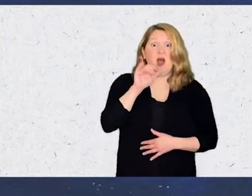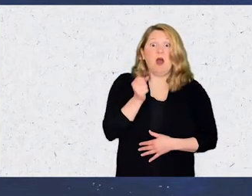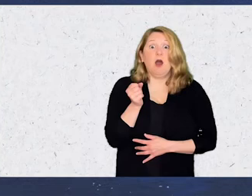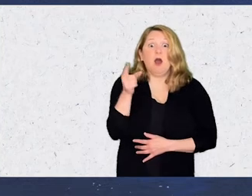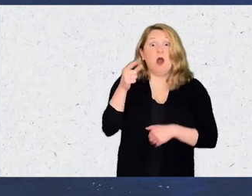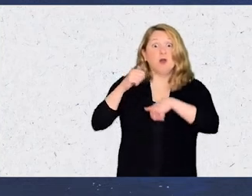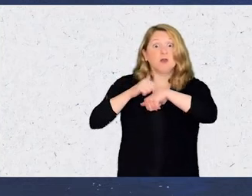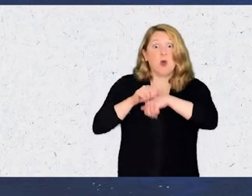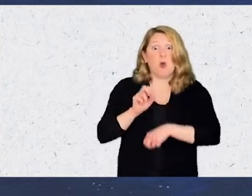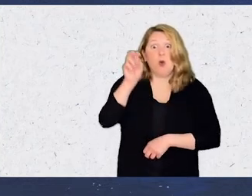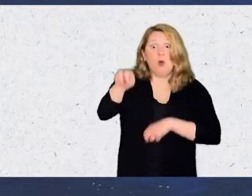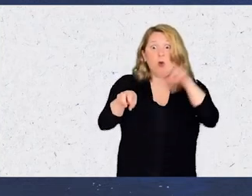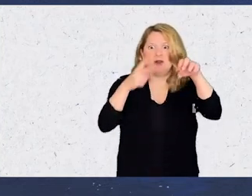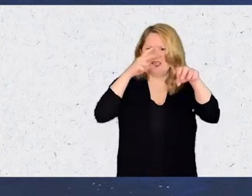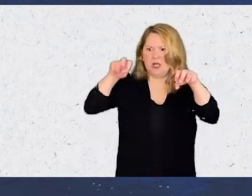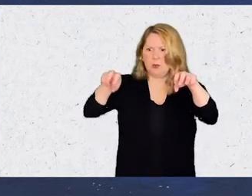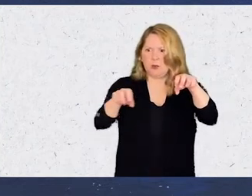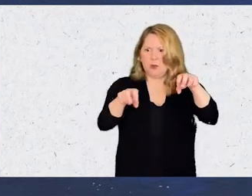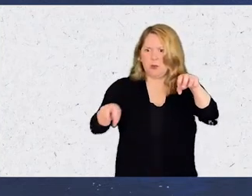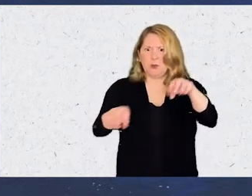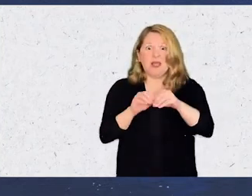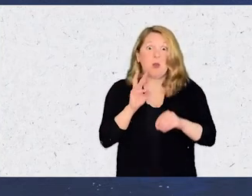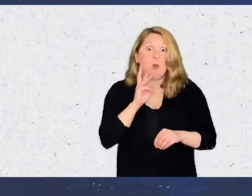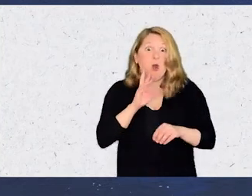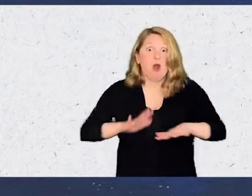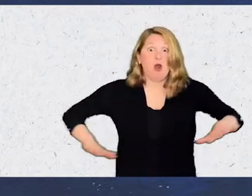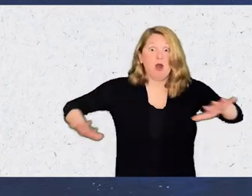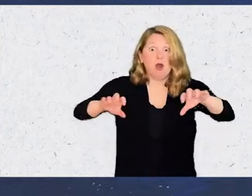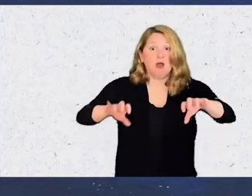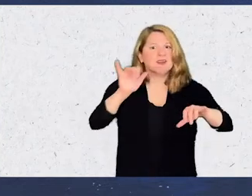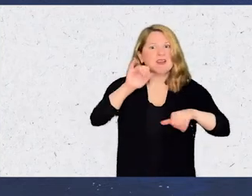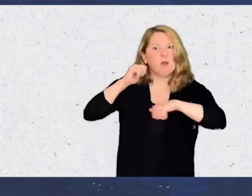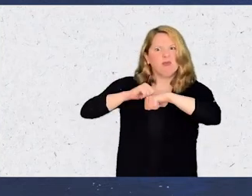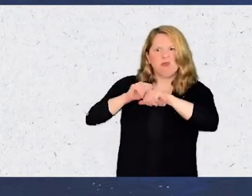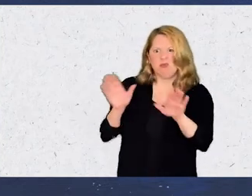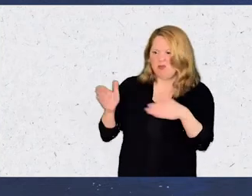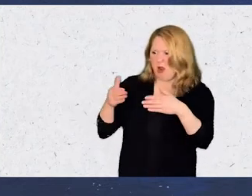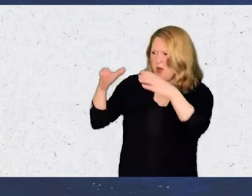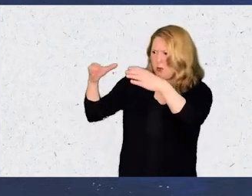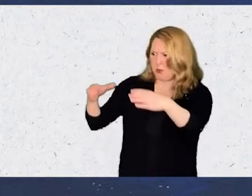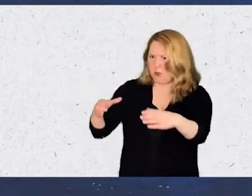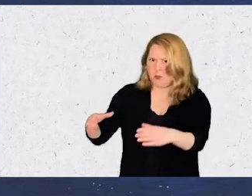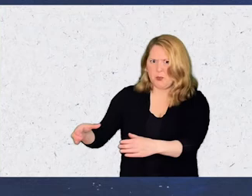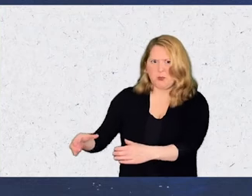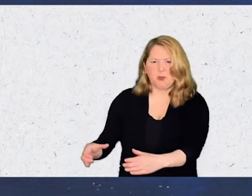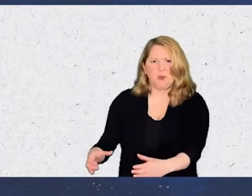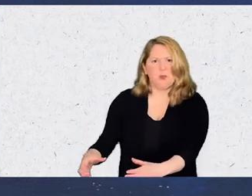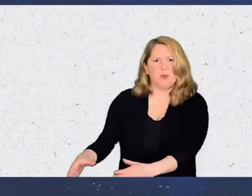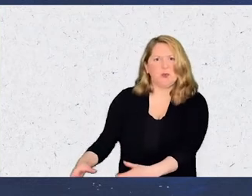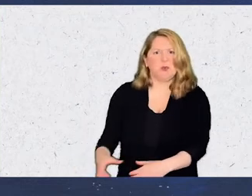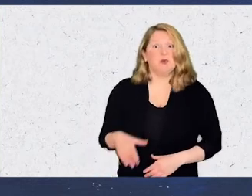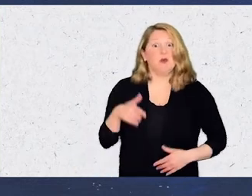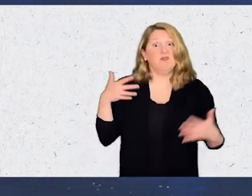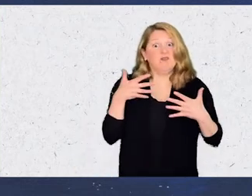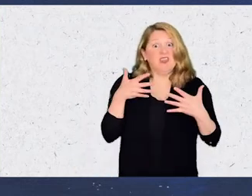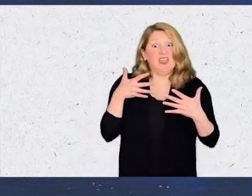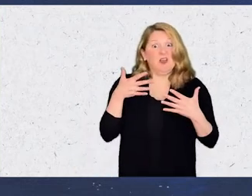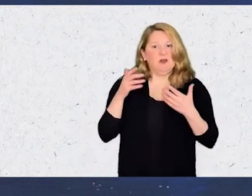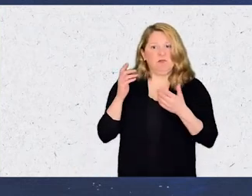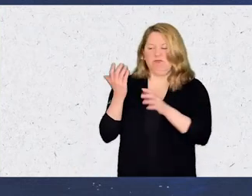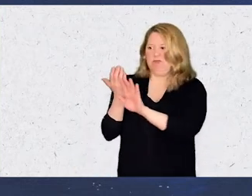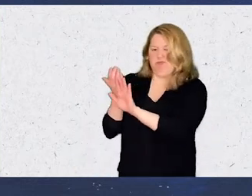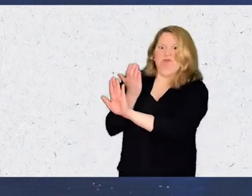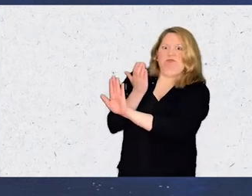into the air and watching them sink like concrete blocks to the bottom of the lake. Fear pushes me